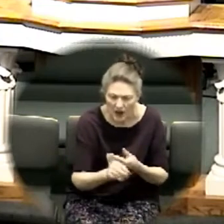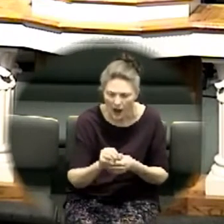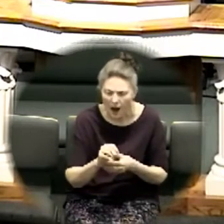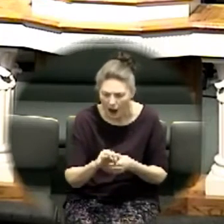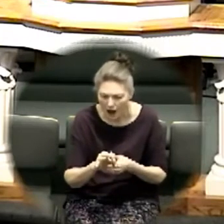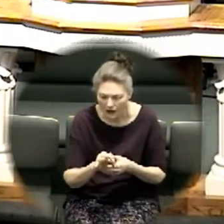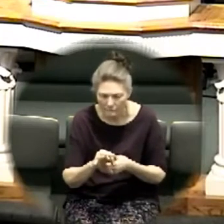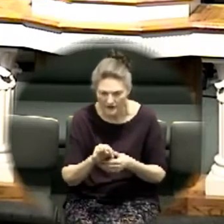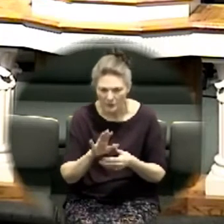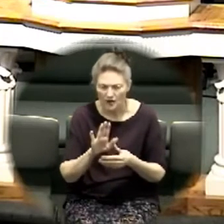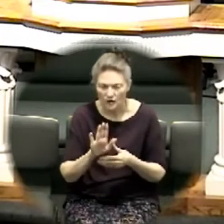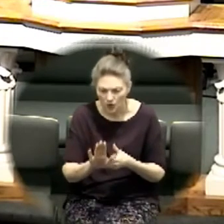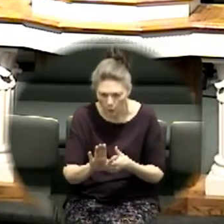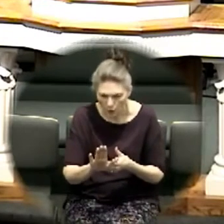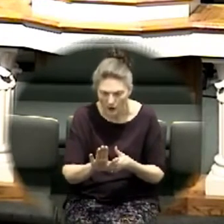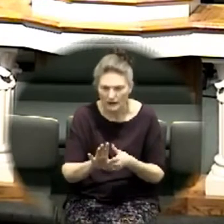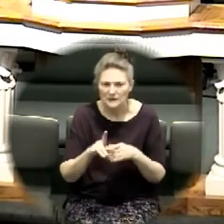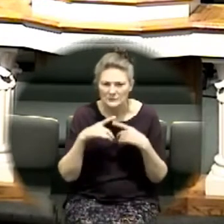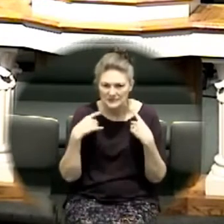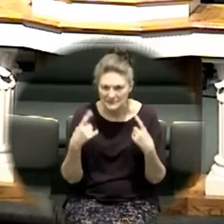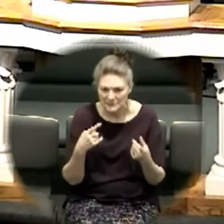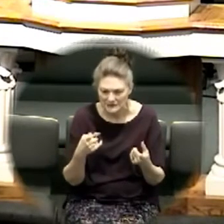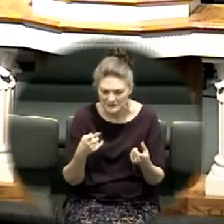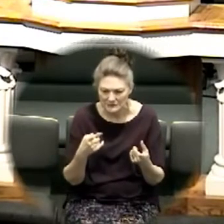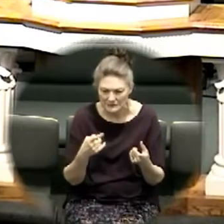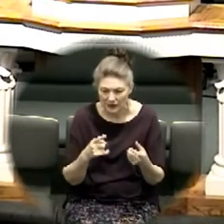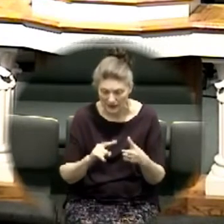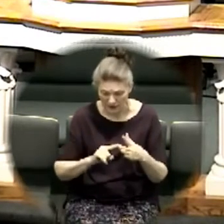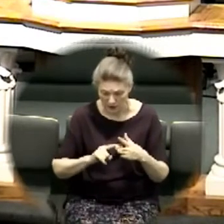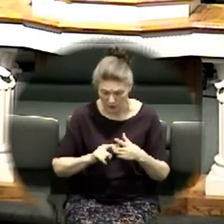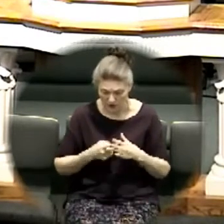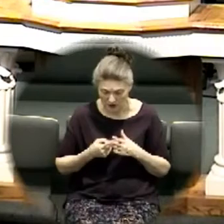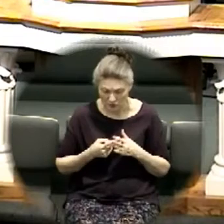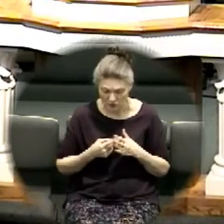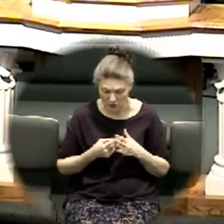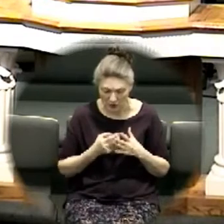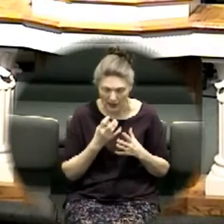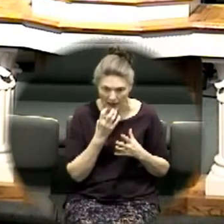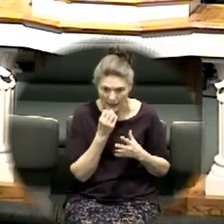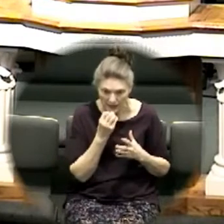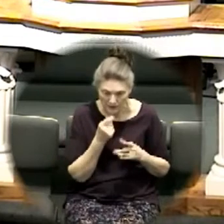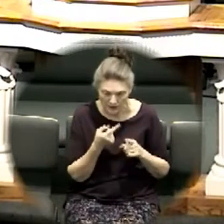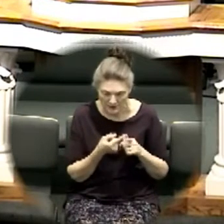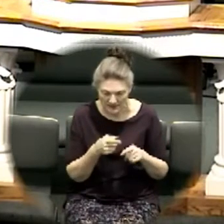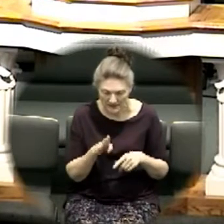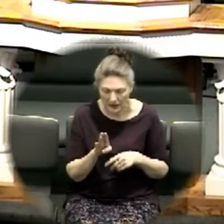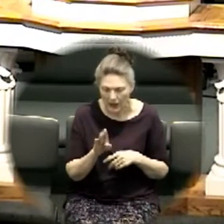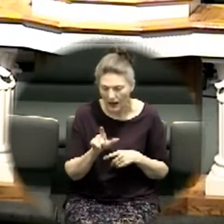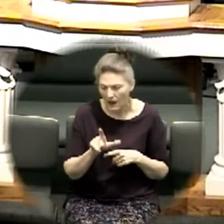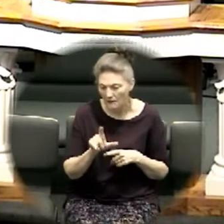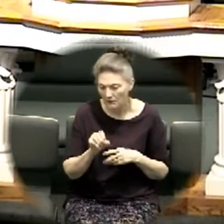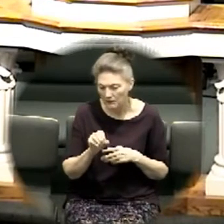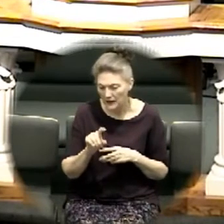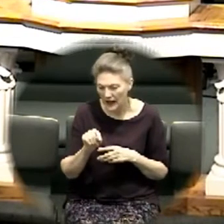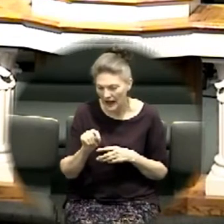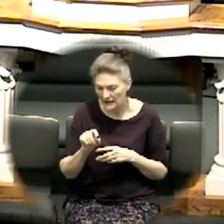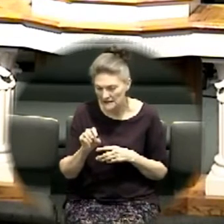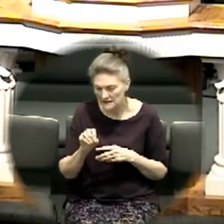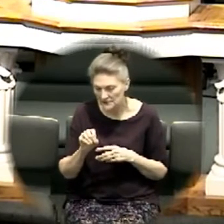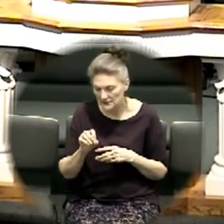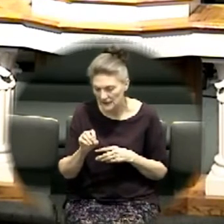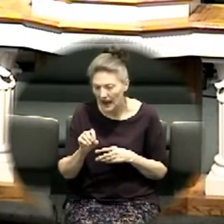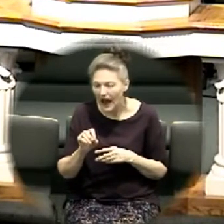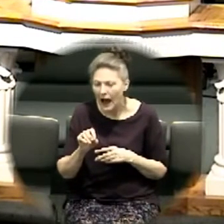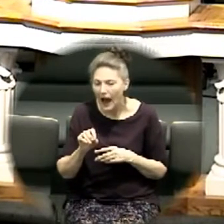blotting out the blotting out lifts the ink off the page so there's no longer